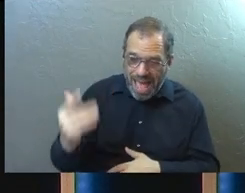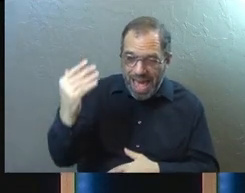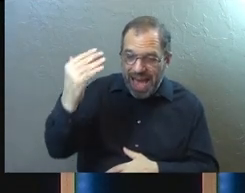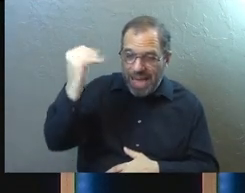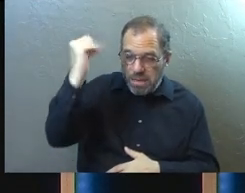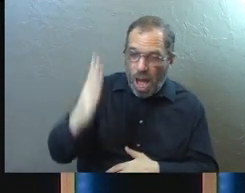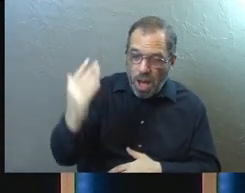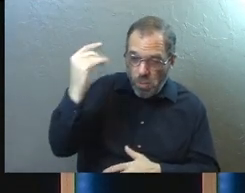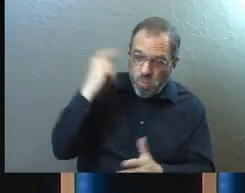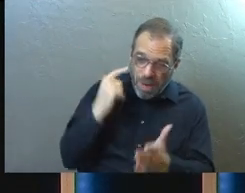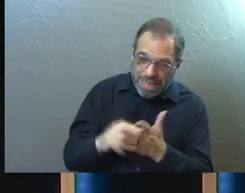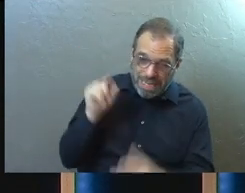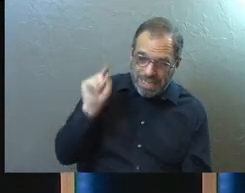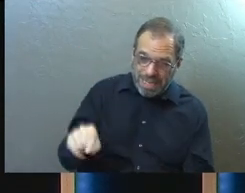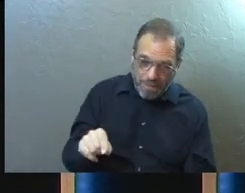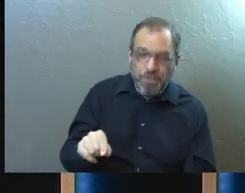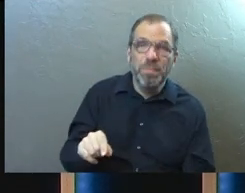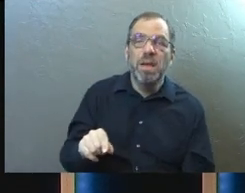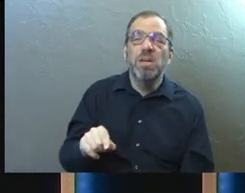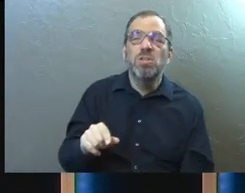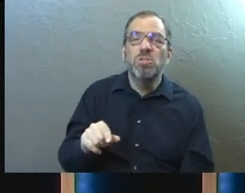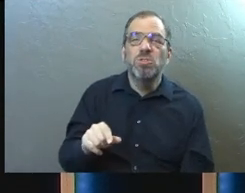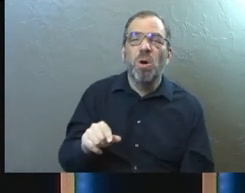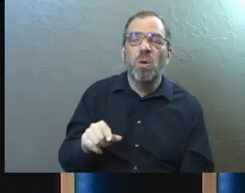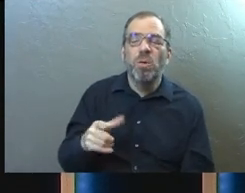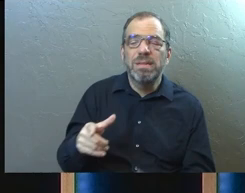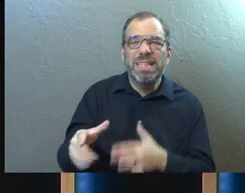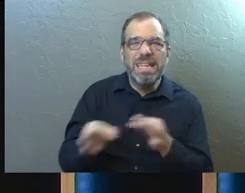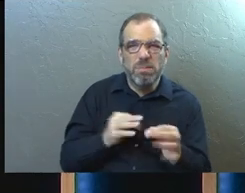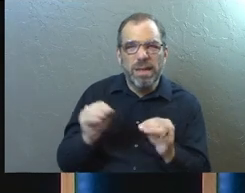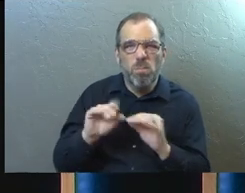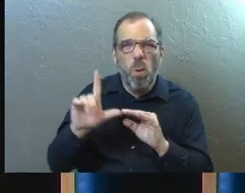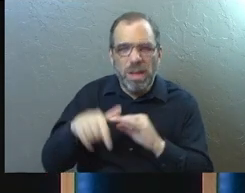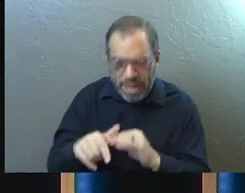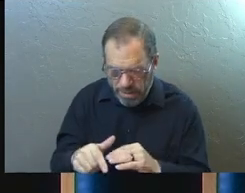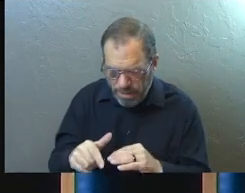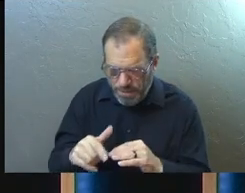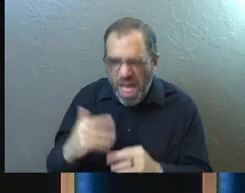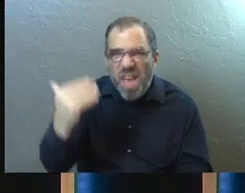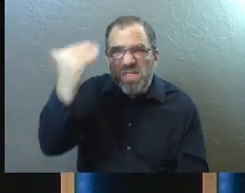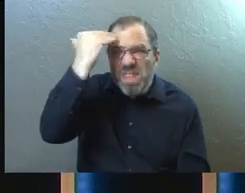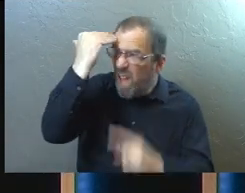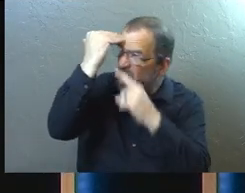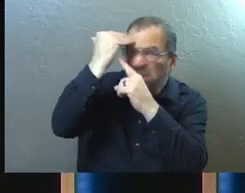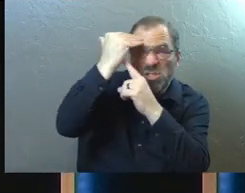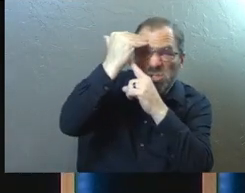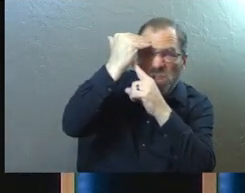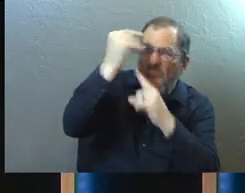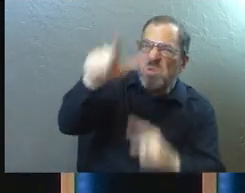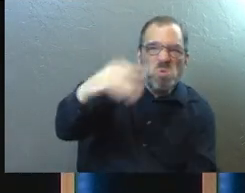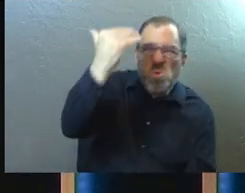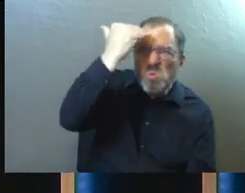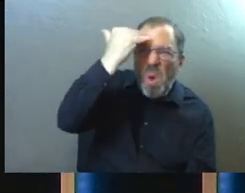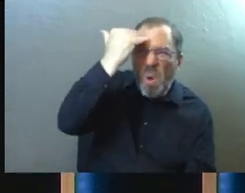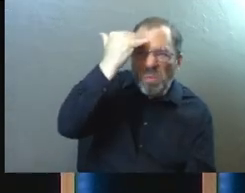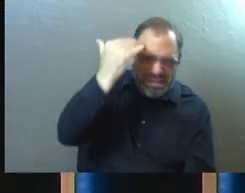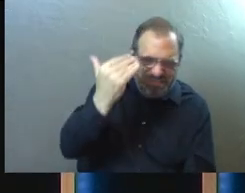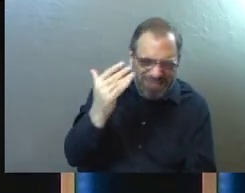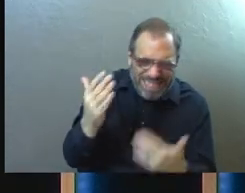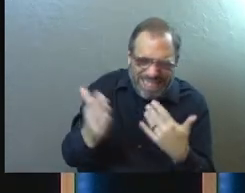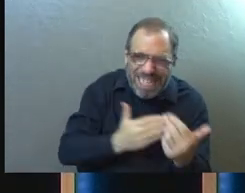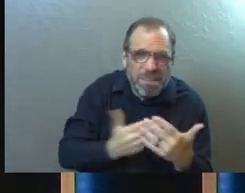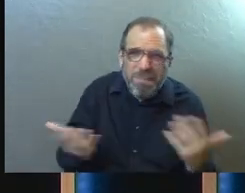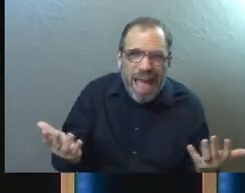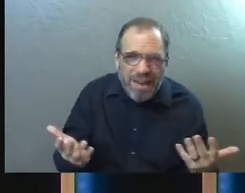whom God recognizes. And so he gets into, after that, he gets into the knowledge he's talking about is, we know it doesn't matter